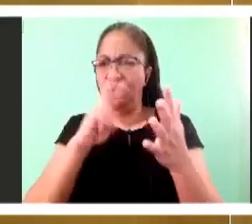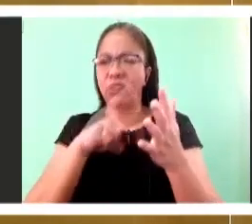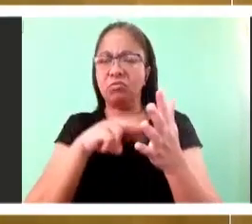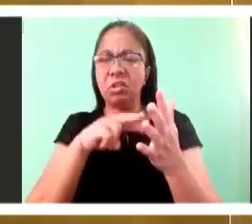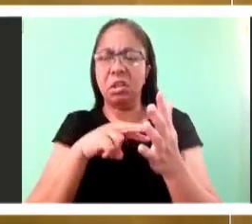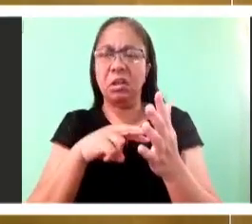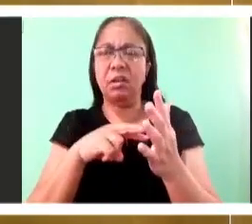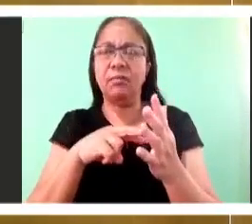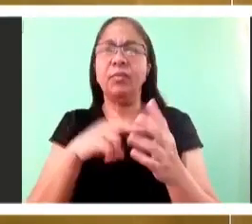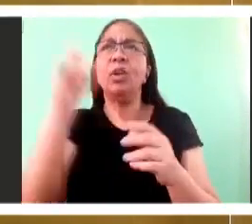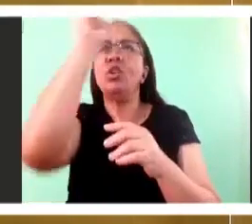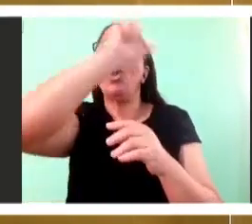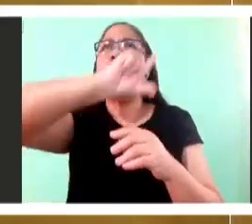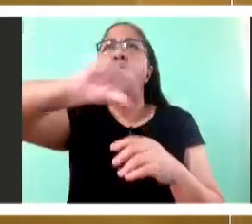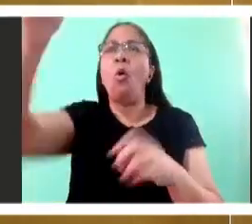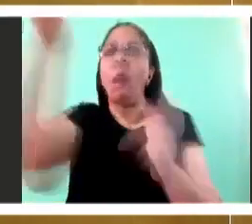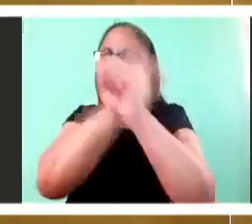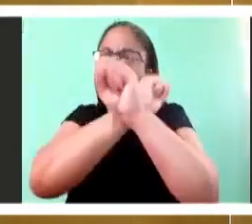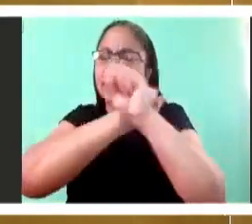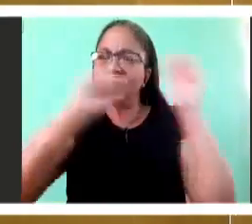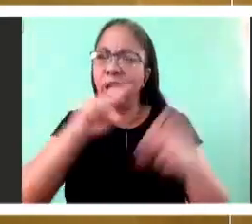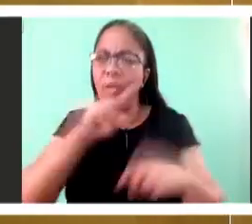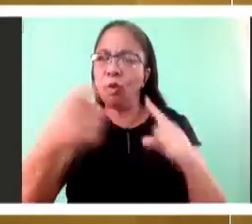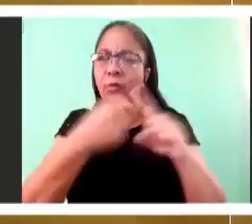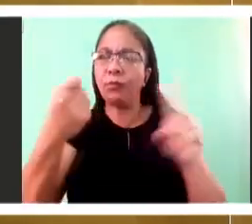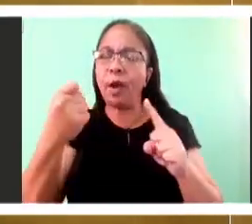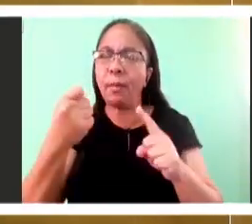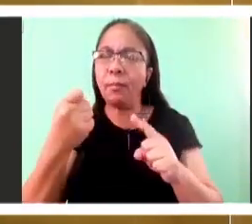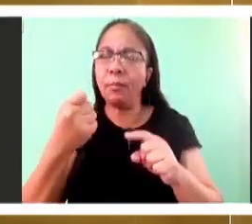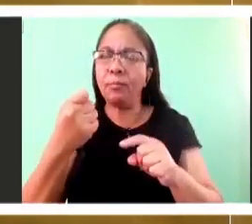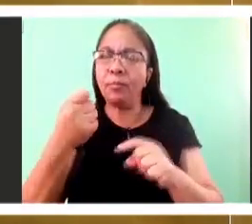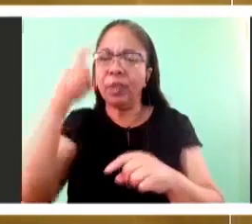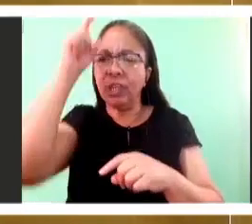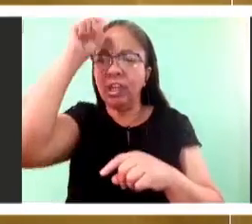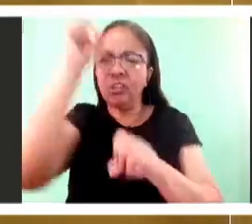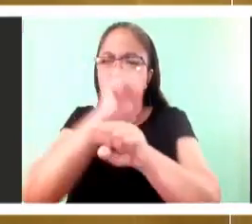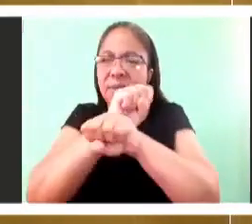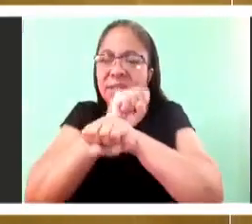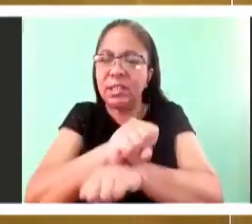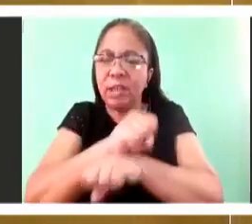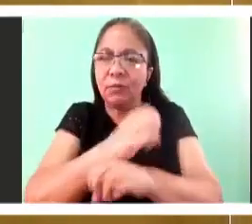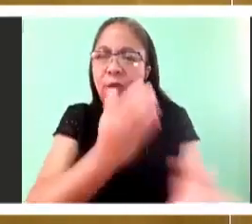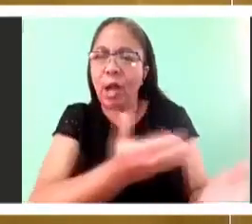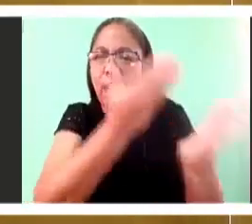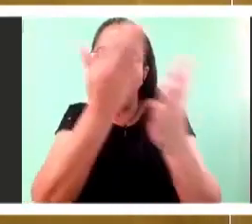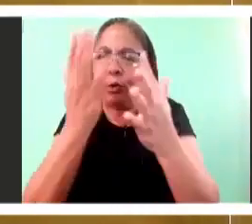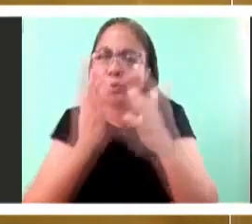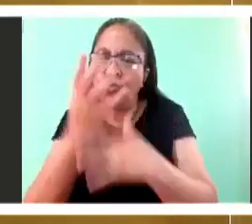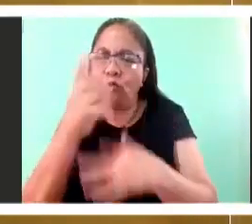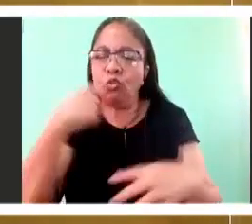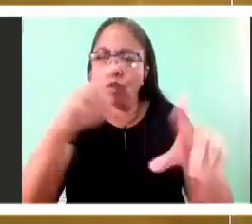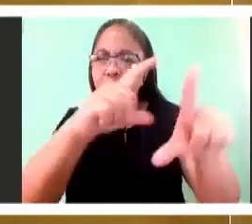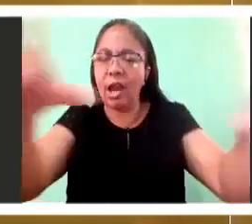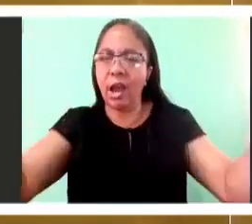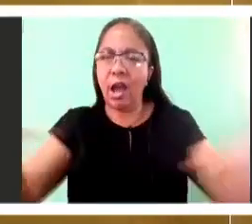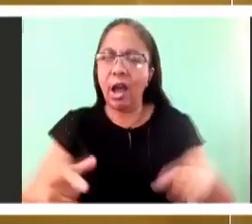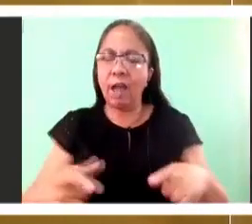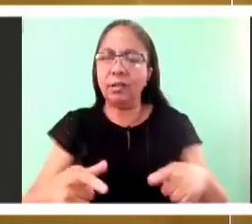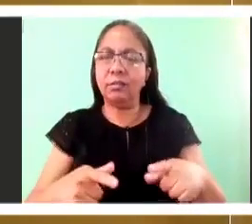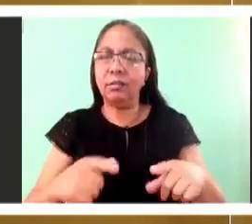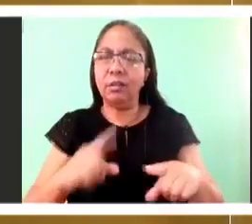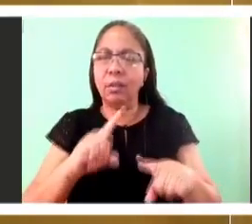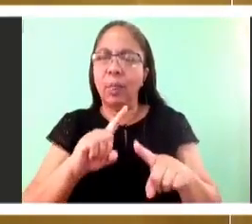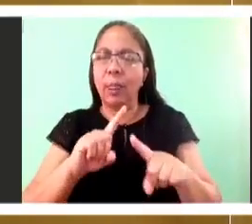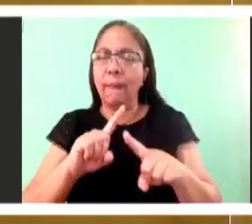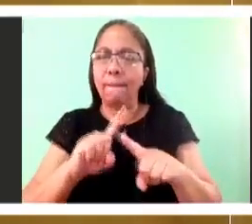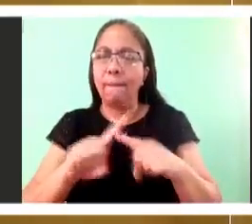But when they were when they were in Egypt the big battle was that the people should be let free to go and worship